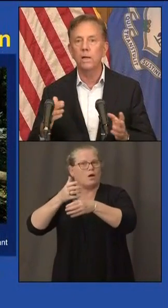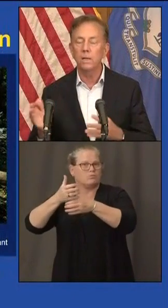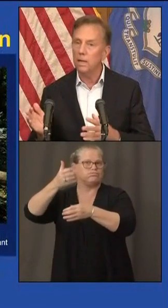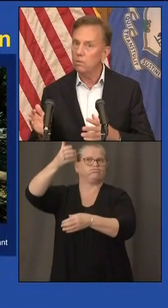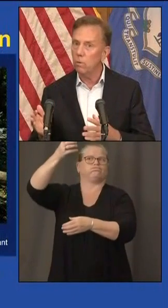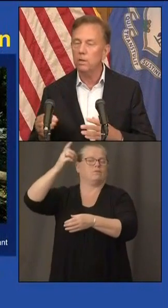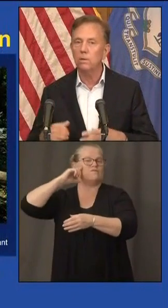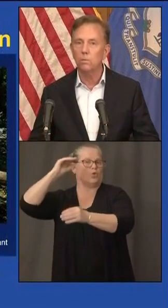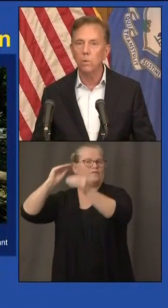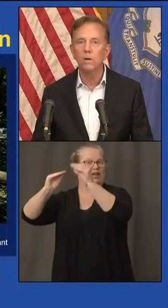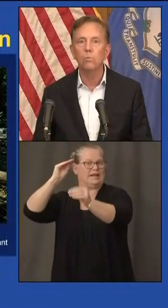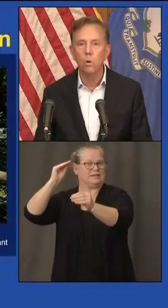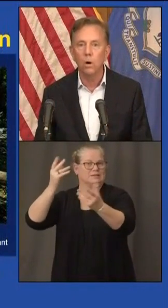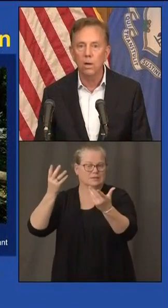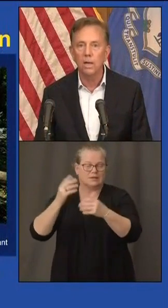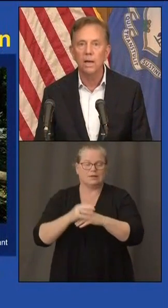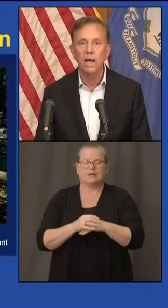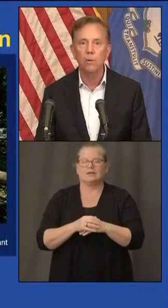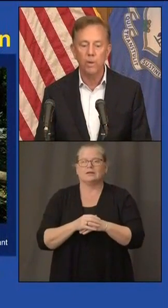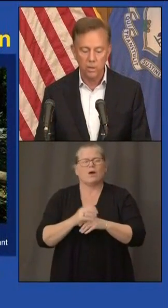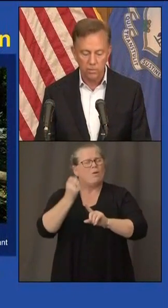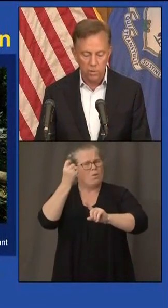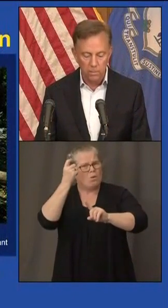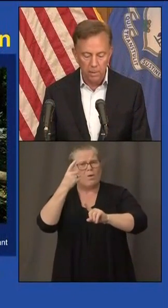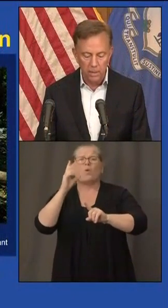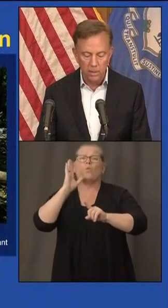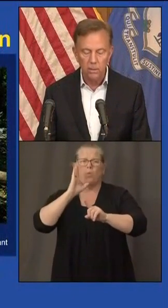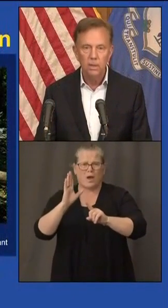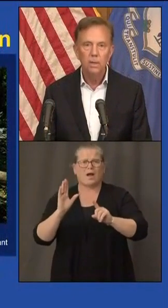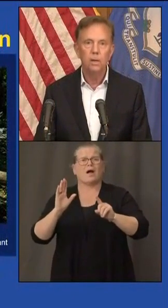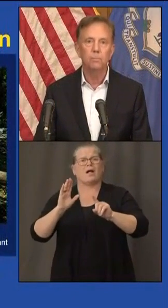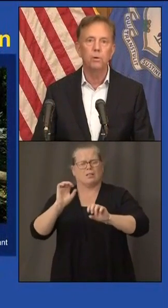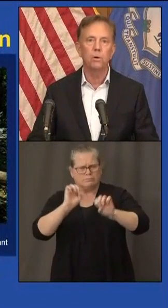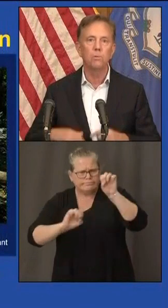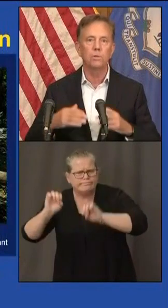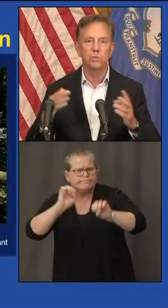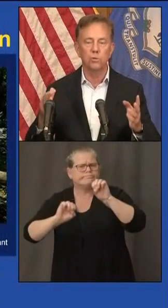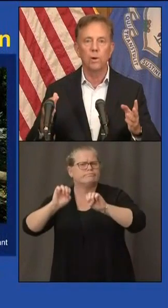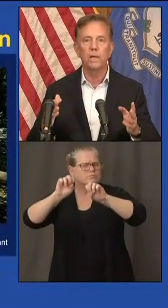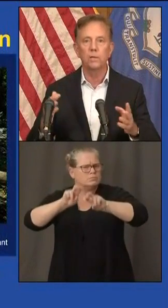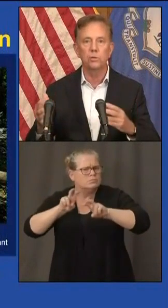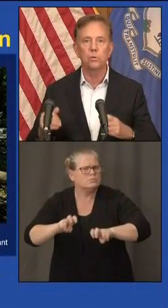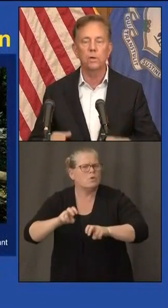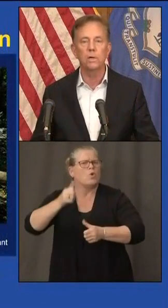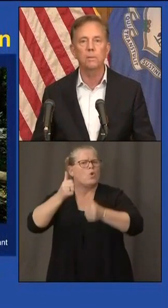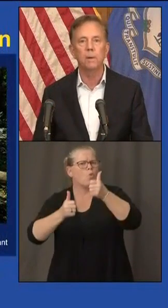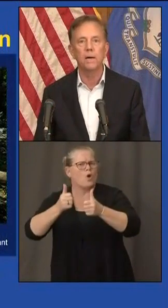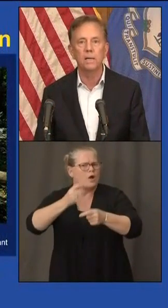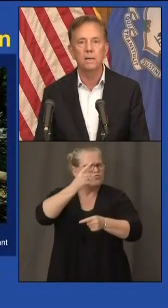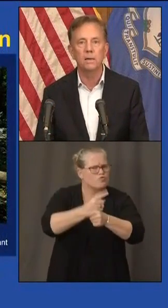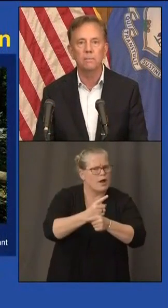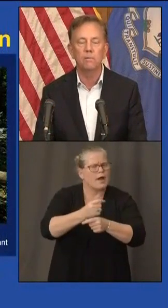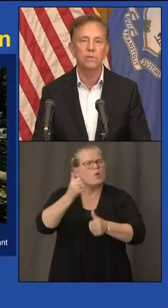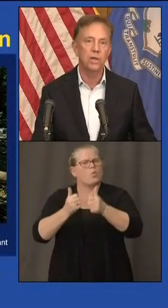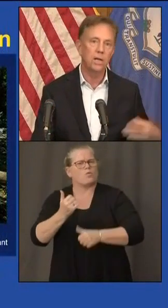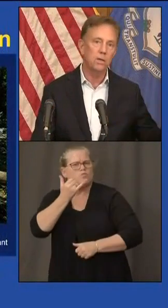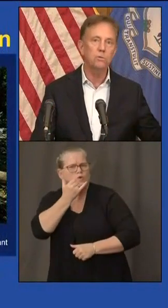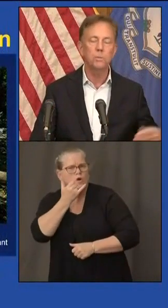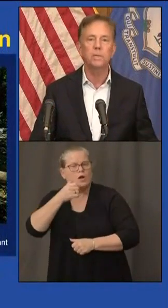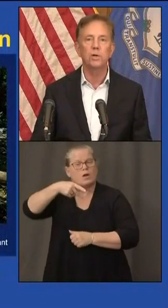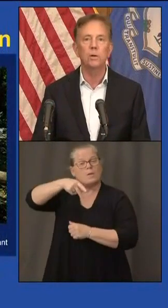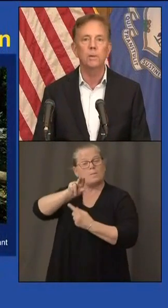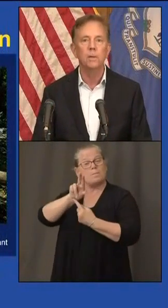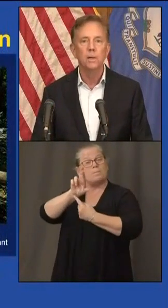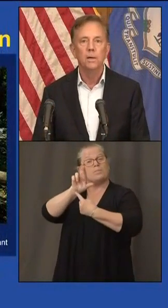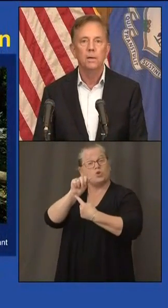went right and what went wrong and how we could have done better and pure which is the regulatory uh body of which katie